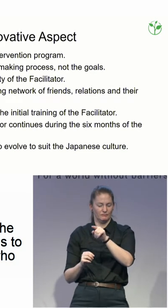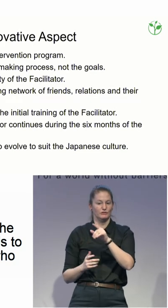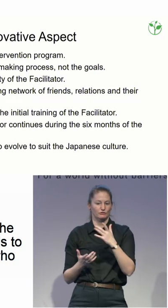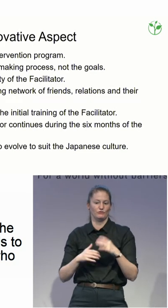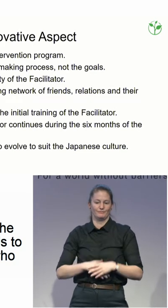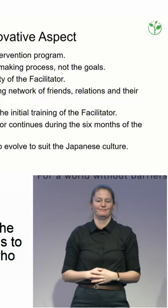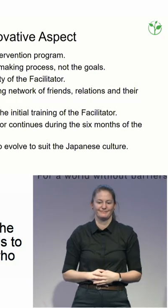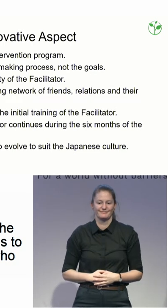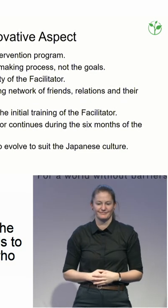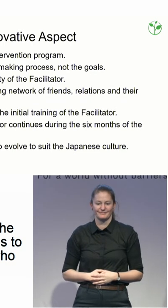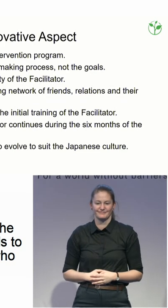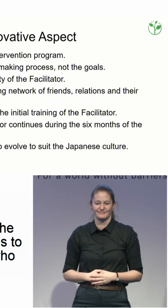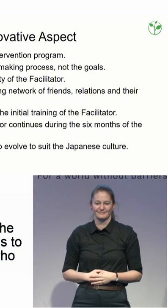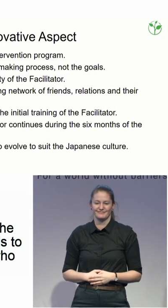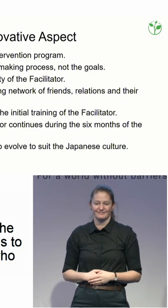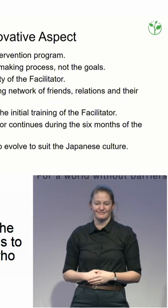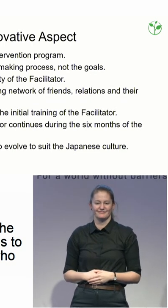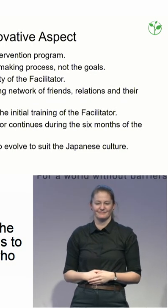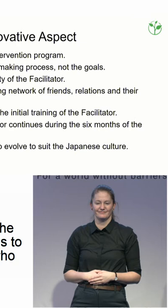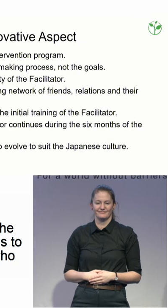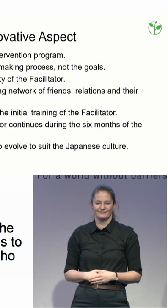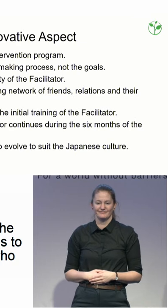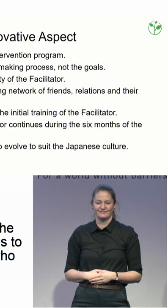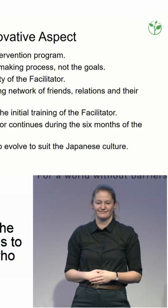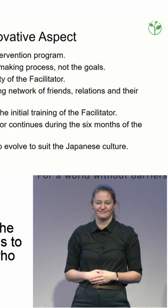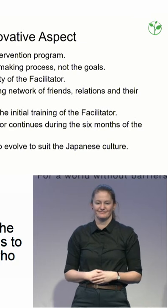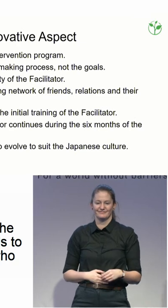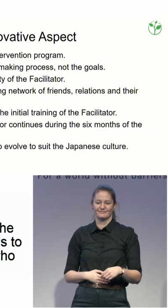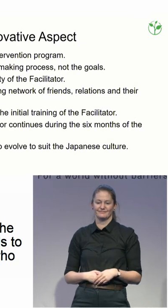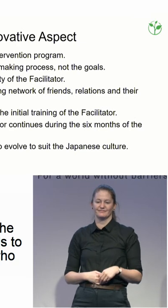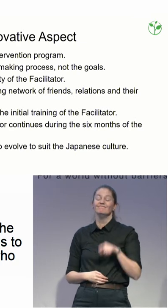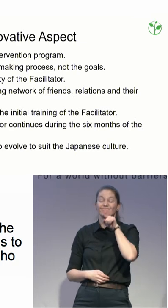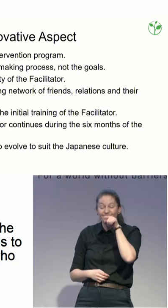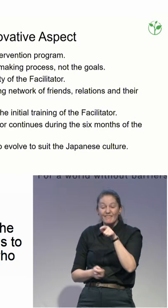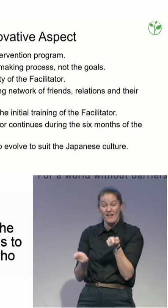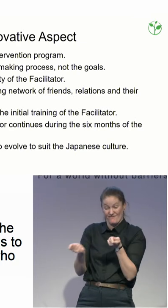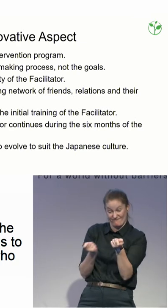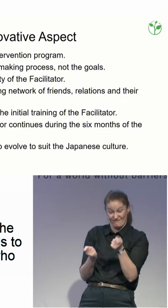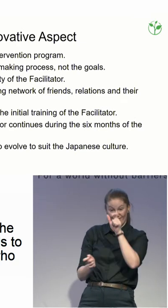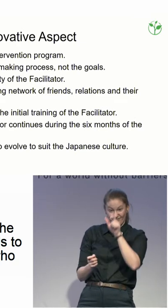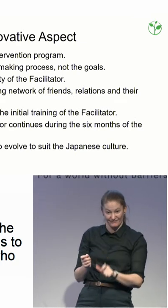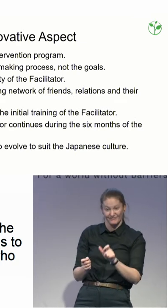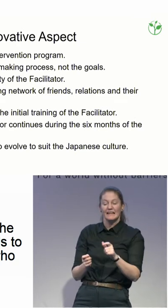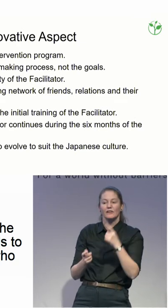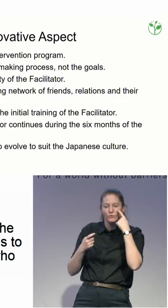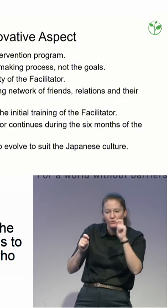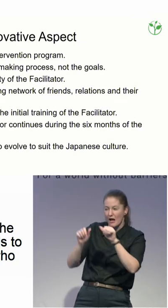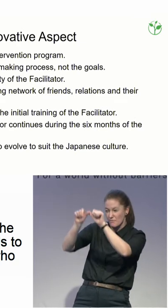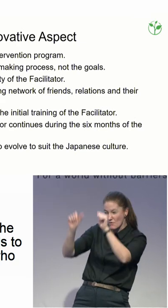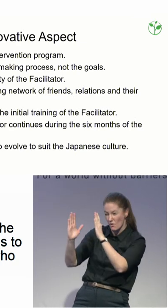skill of the facilitator. Everybody has hopes and dreams. It's about us being able to open those hopes and dreams to